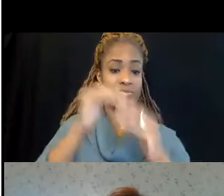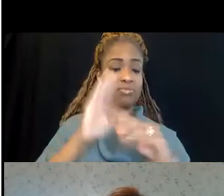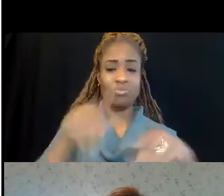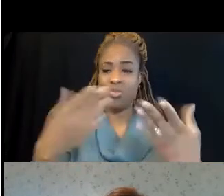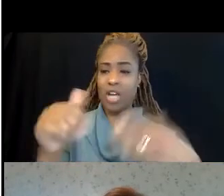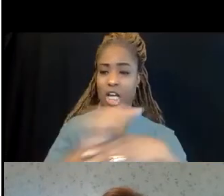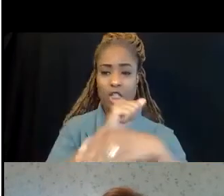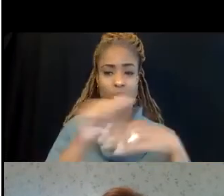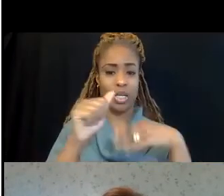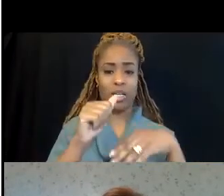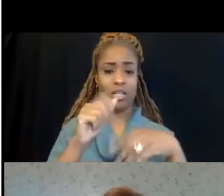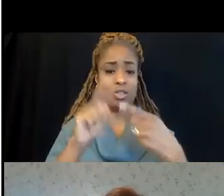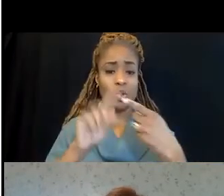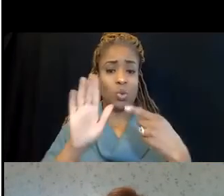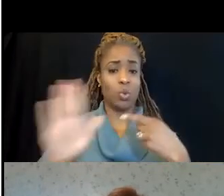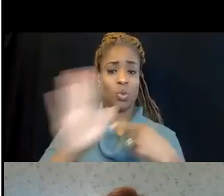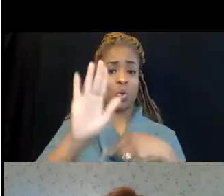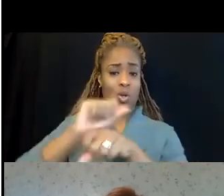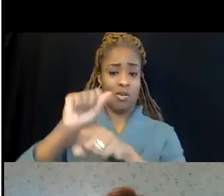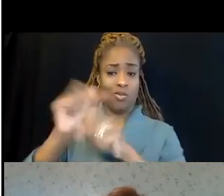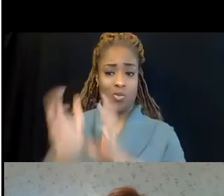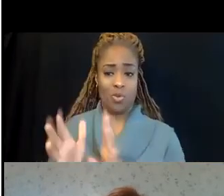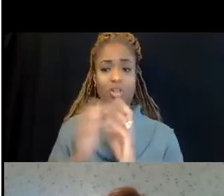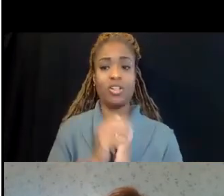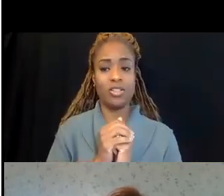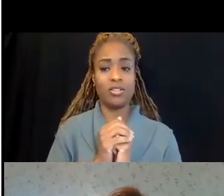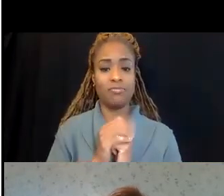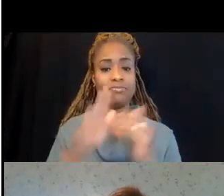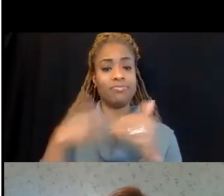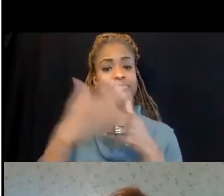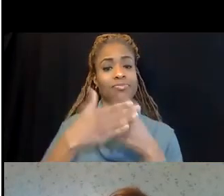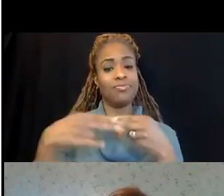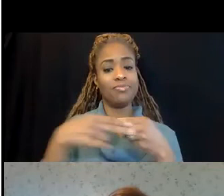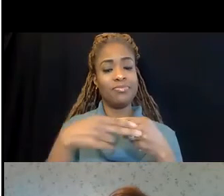right there to your employers. Next slide, please.